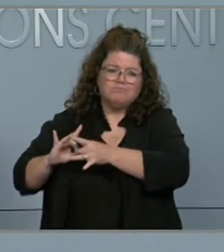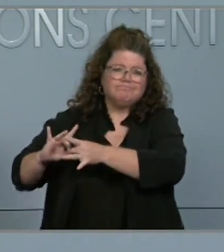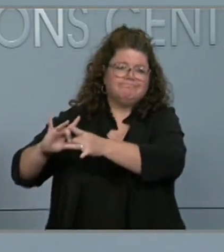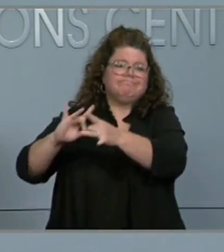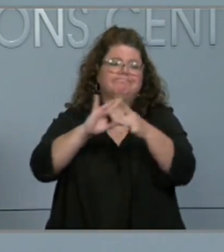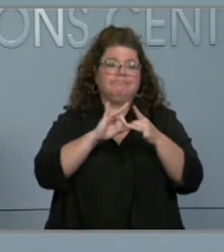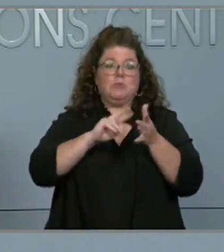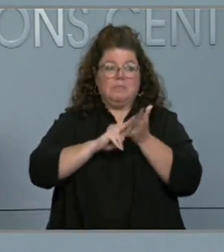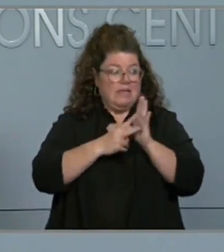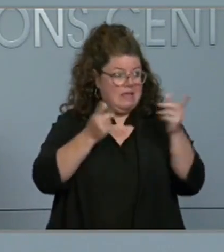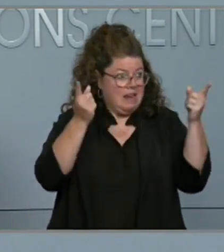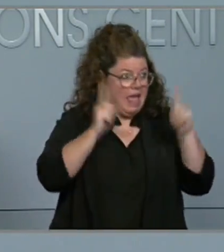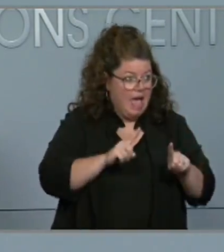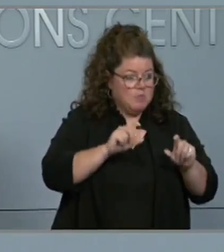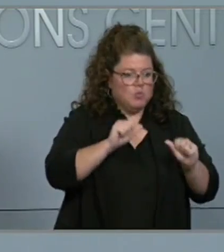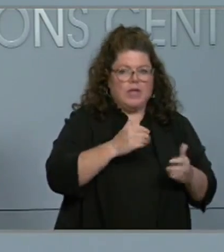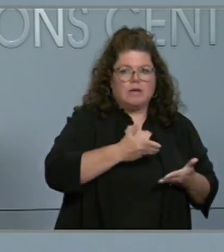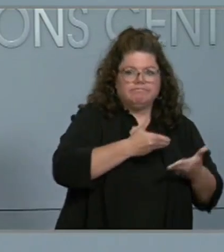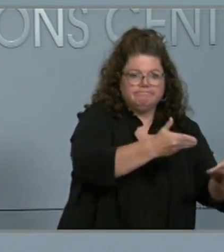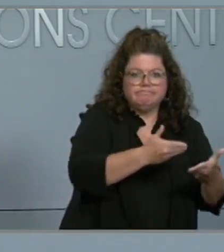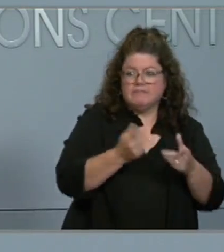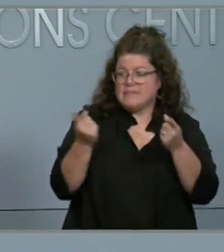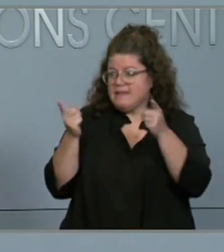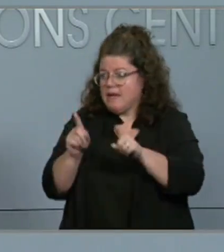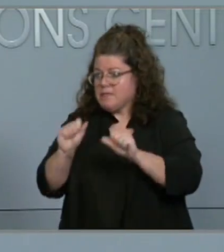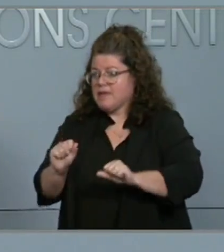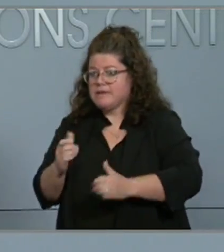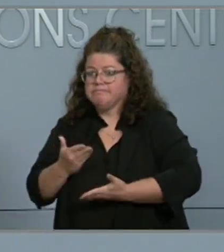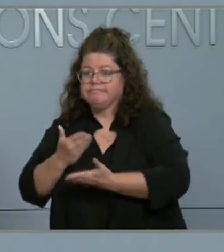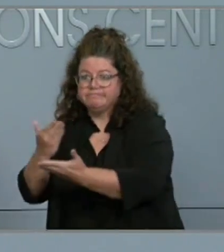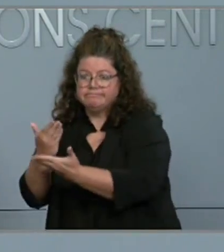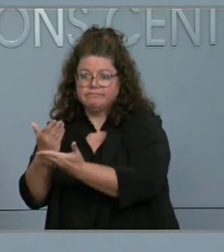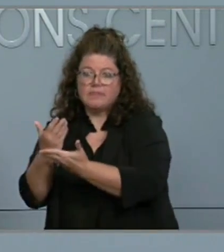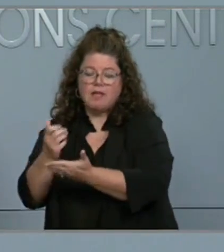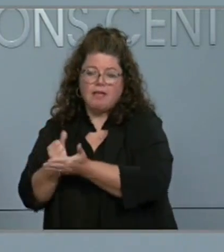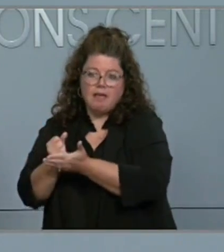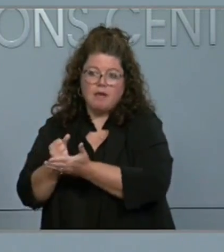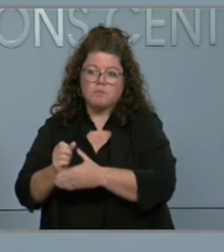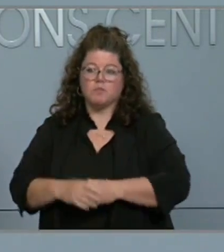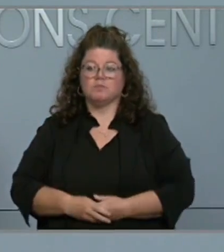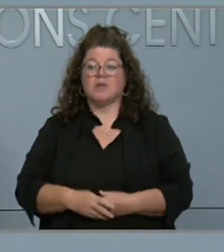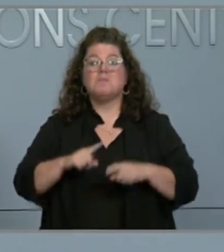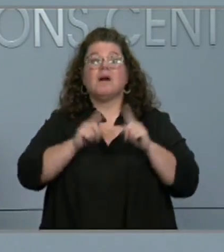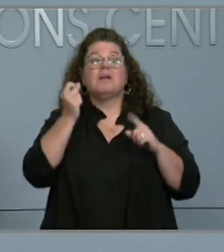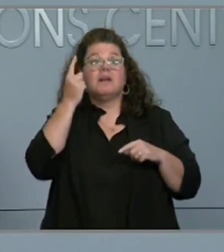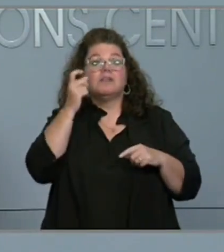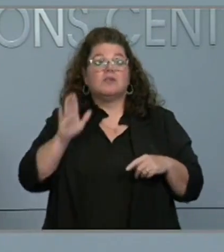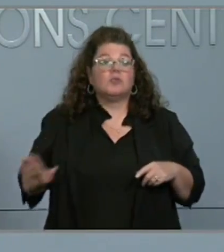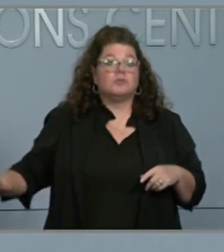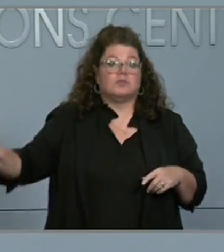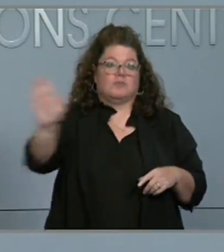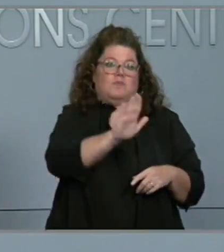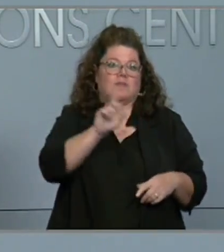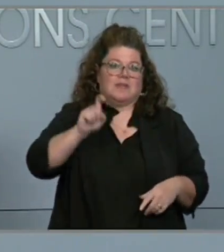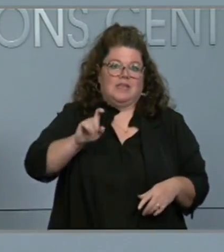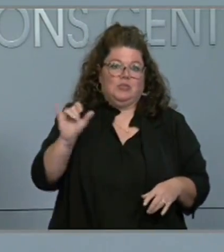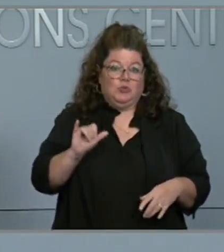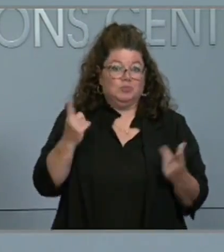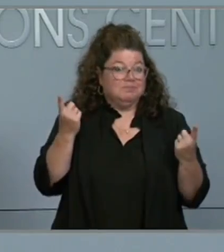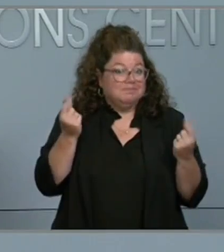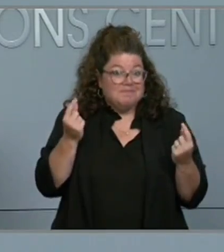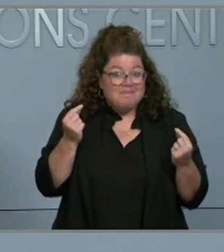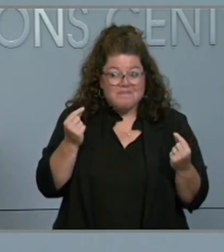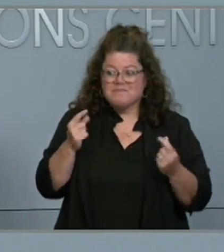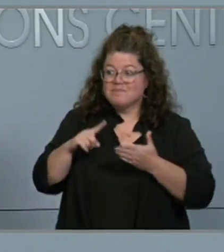to our local communities when they're needed. Again, we also need each of you as a part of that whole-of-community approach to check on your neighbors, your